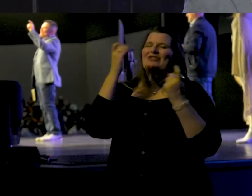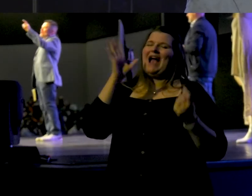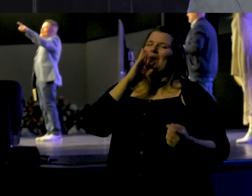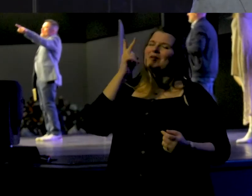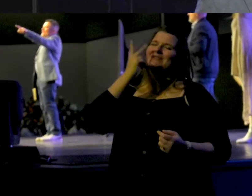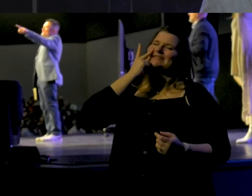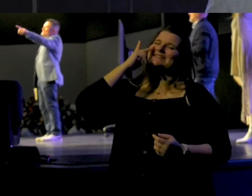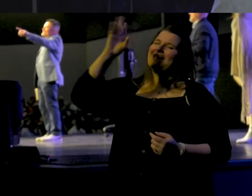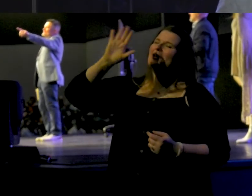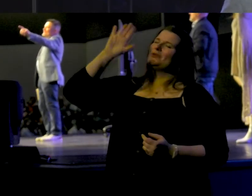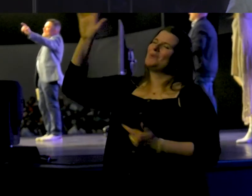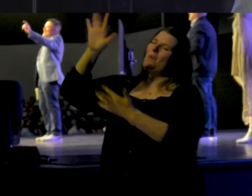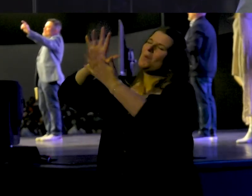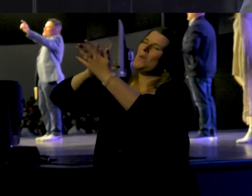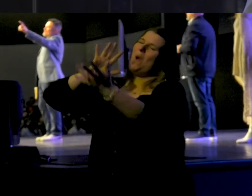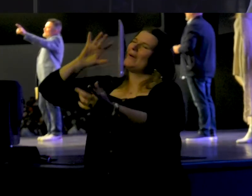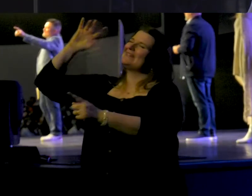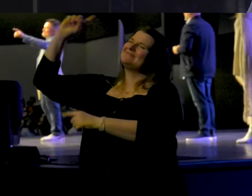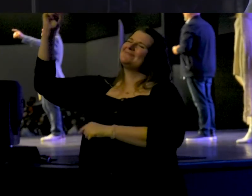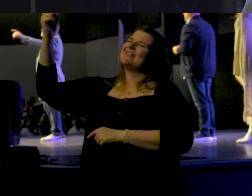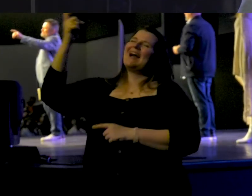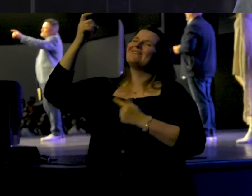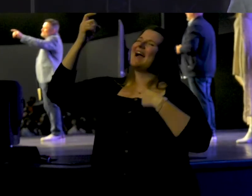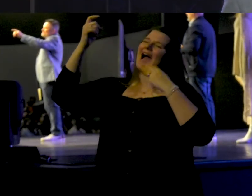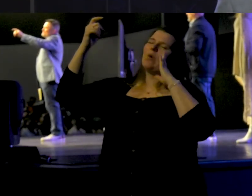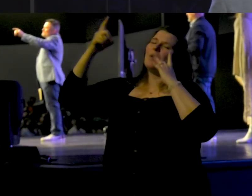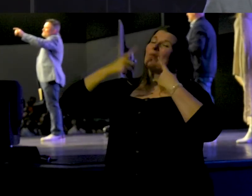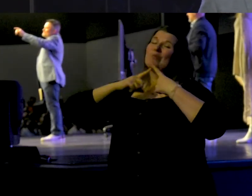see the light of glory and I'll proclaim,